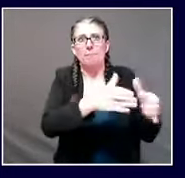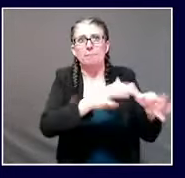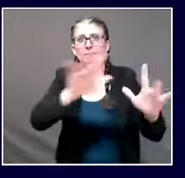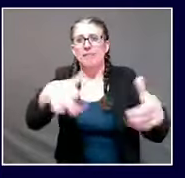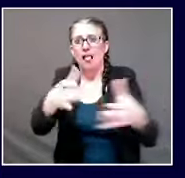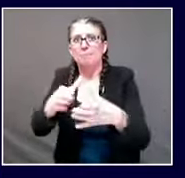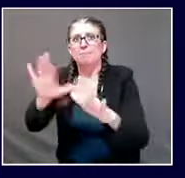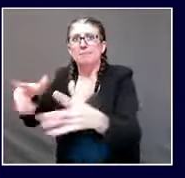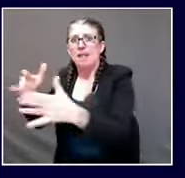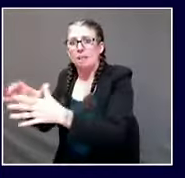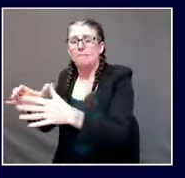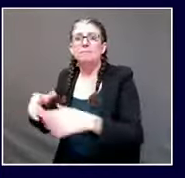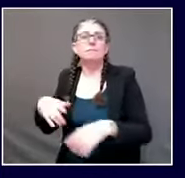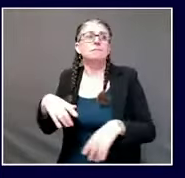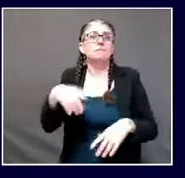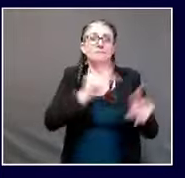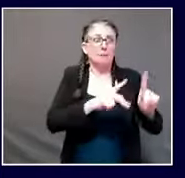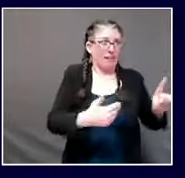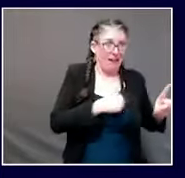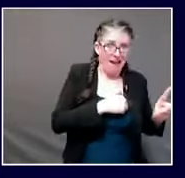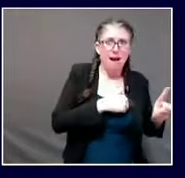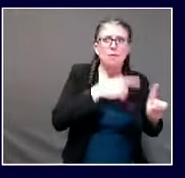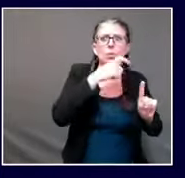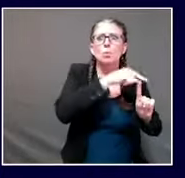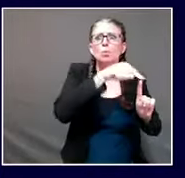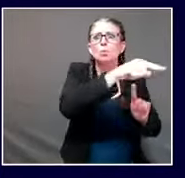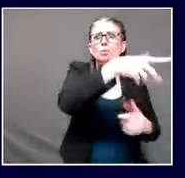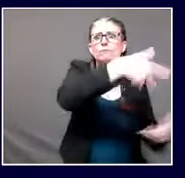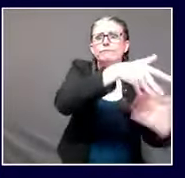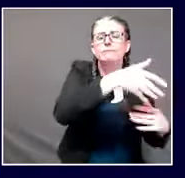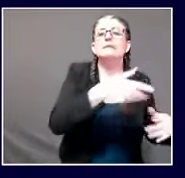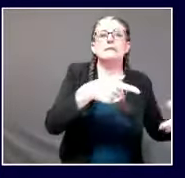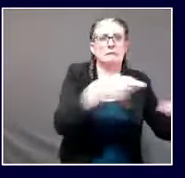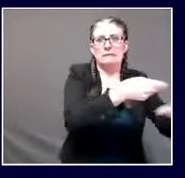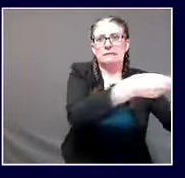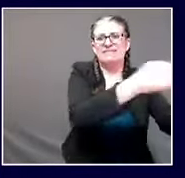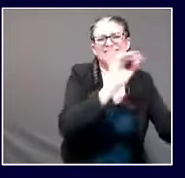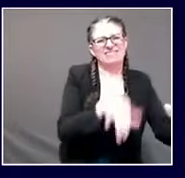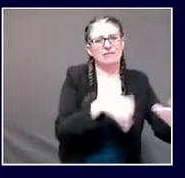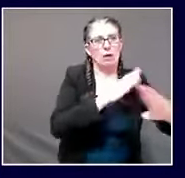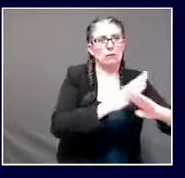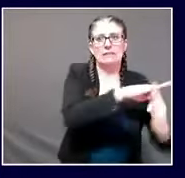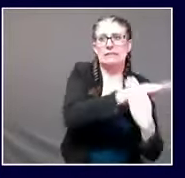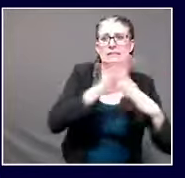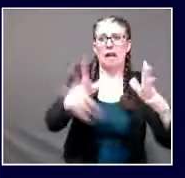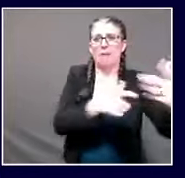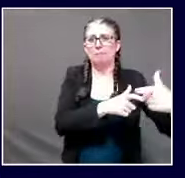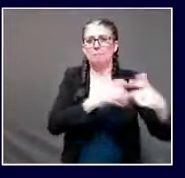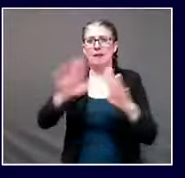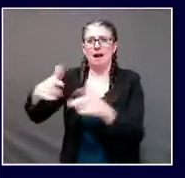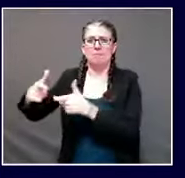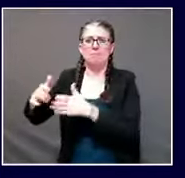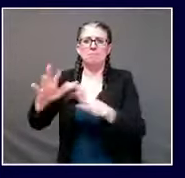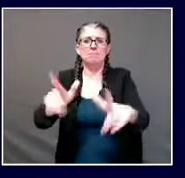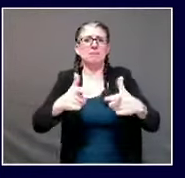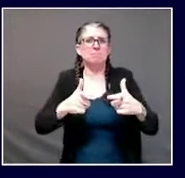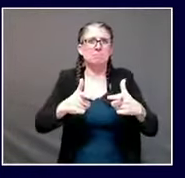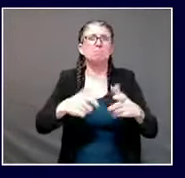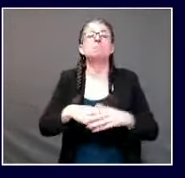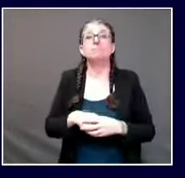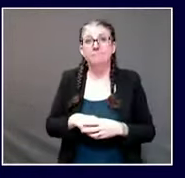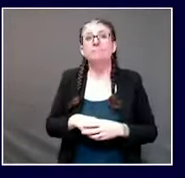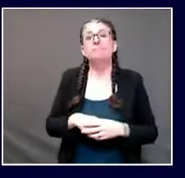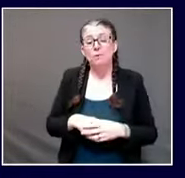Finally, a couple of metrics with respect to where we stand on testing. Right now, the seven-day test positivity